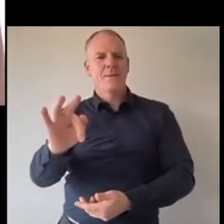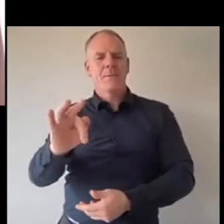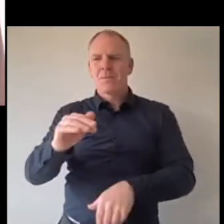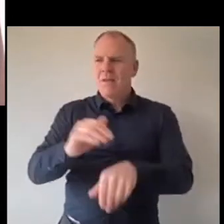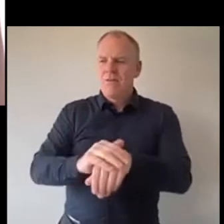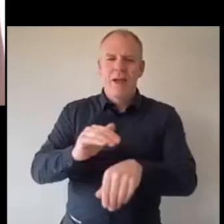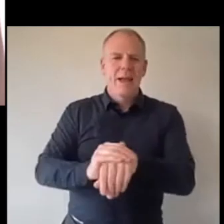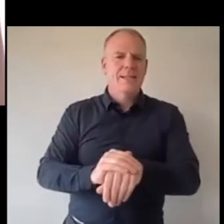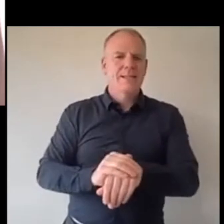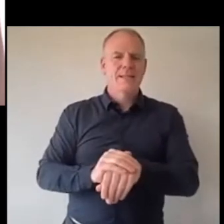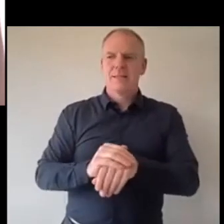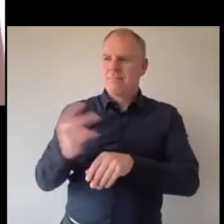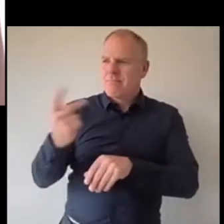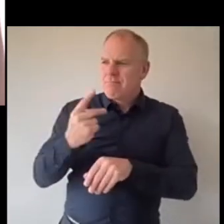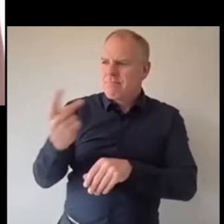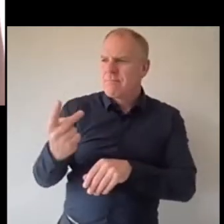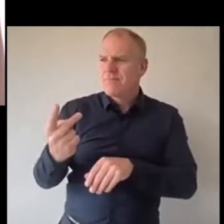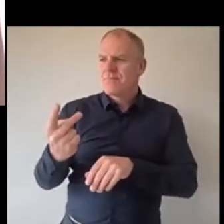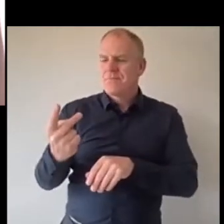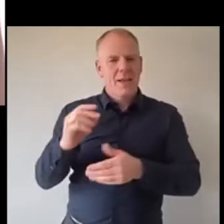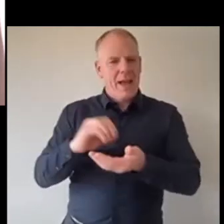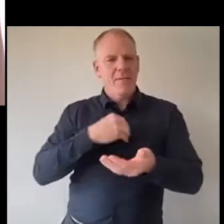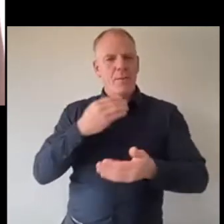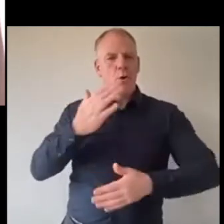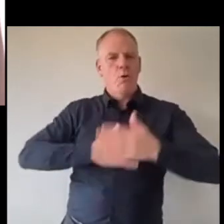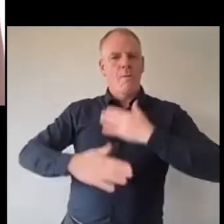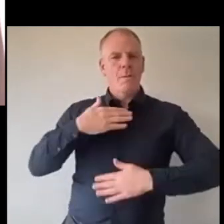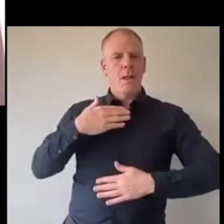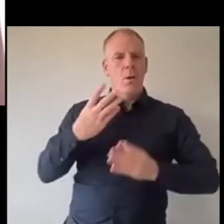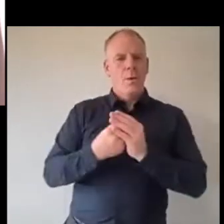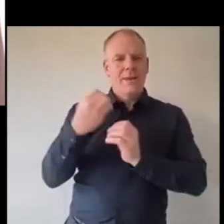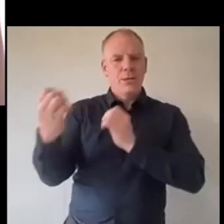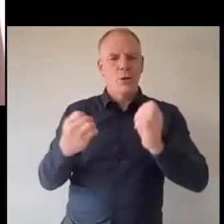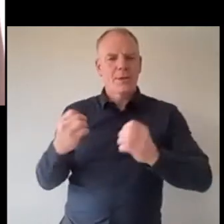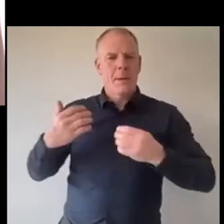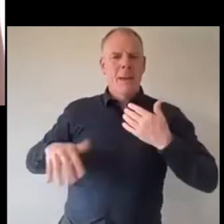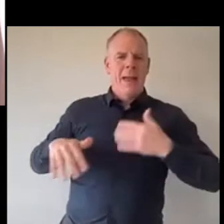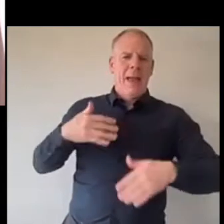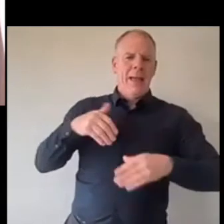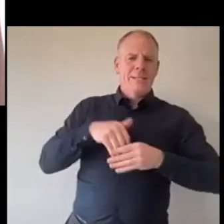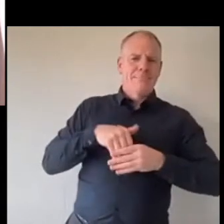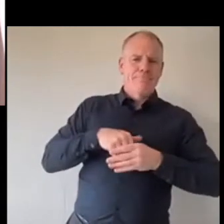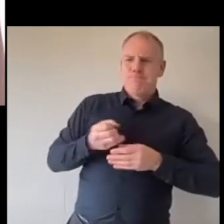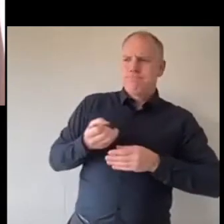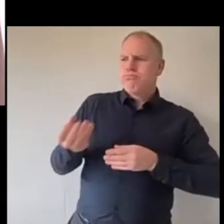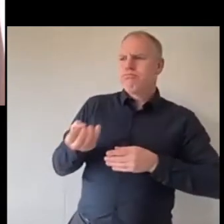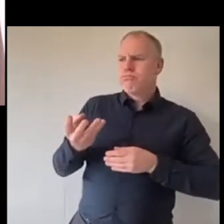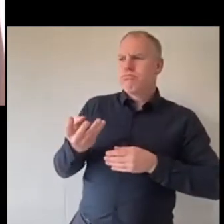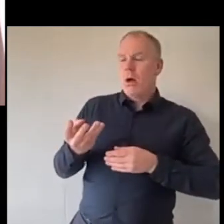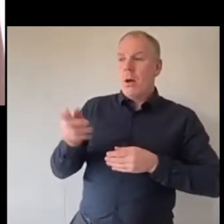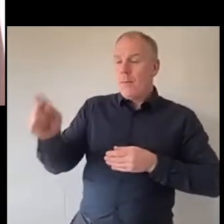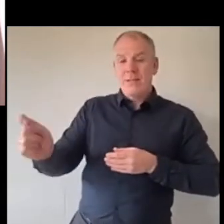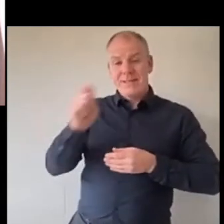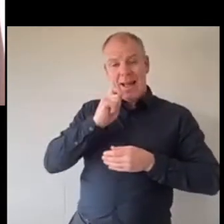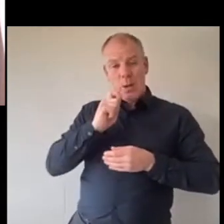to not be uncomfortable with other people's pain so somebody expresses pain to you see that as a huge compliment they trust you you're a good person